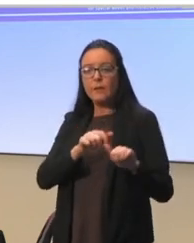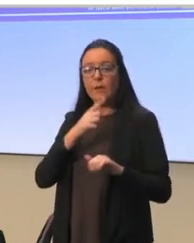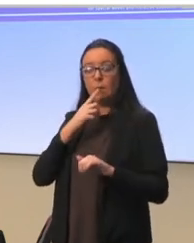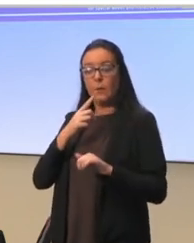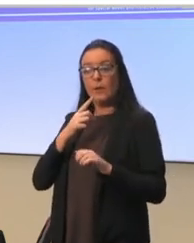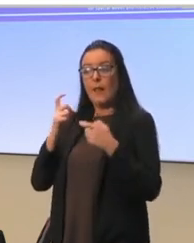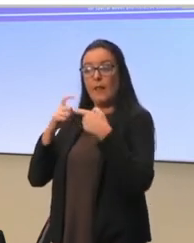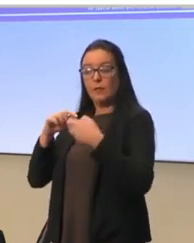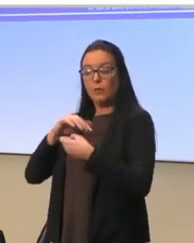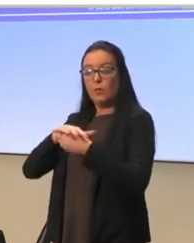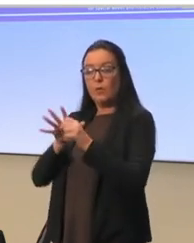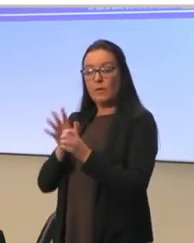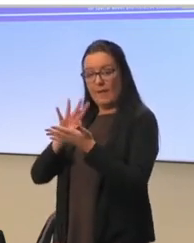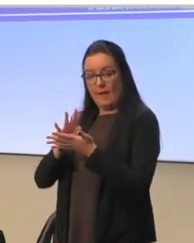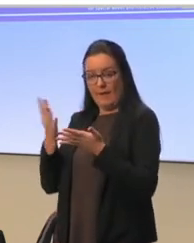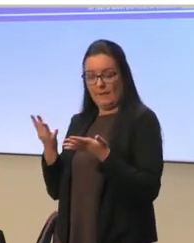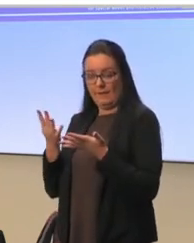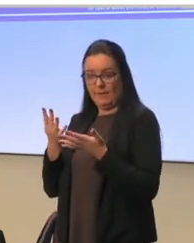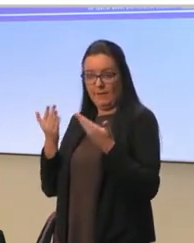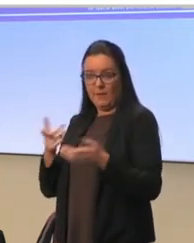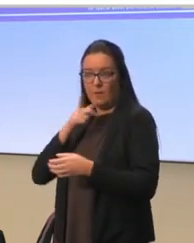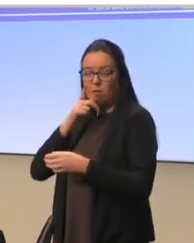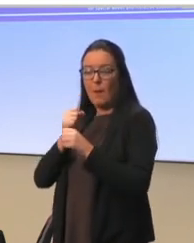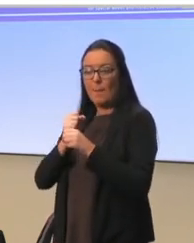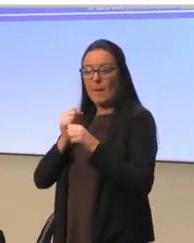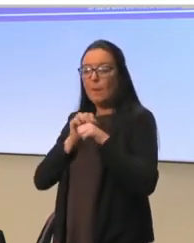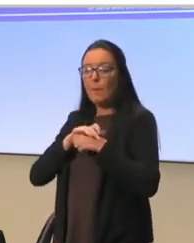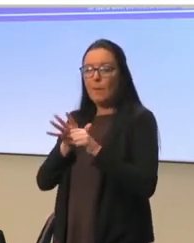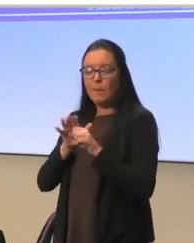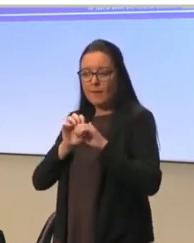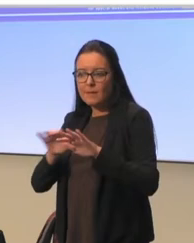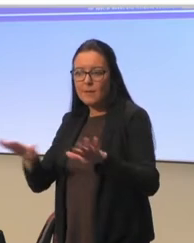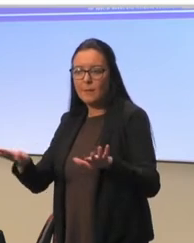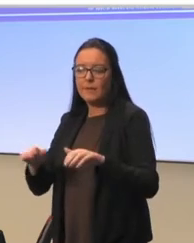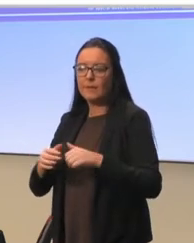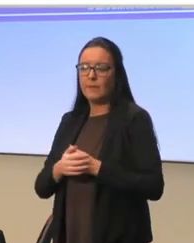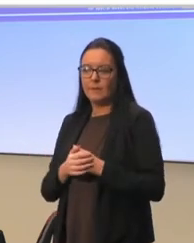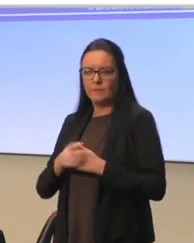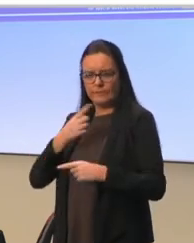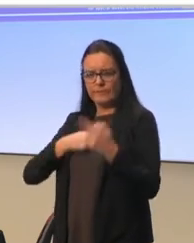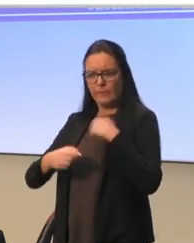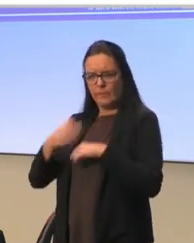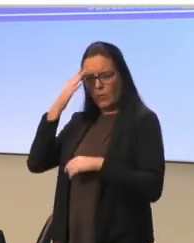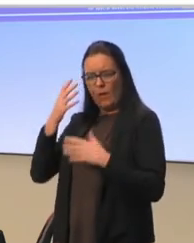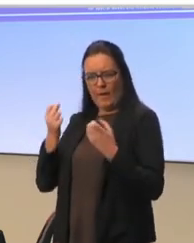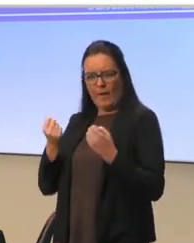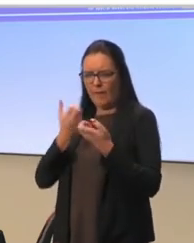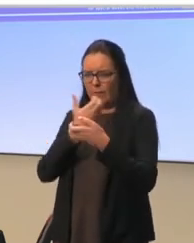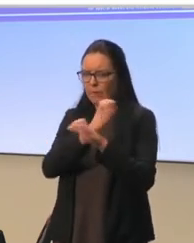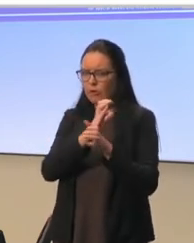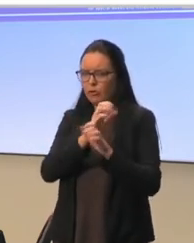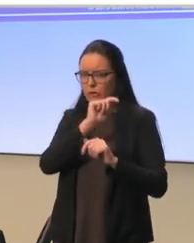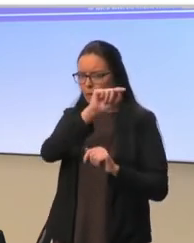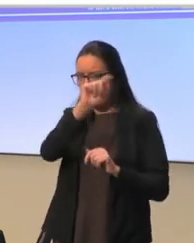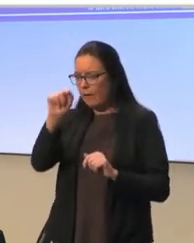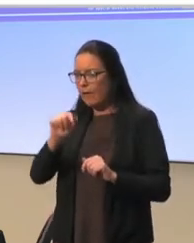-19 pandemic, we know that now many countries see and recognize